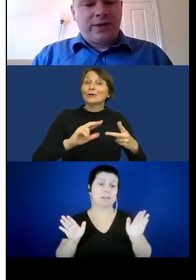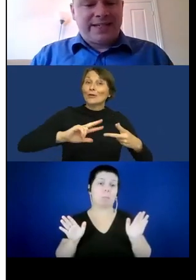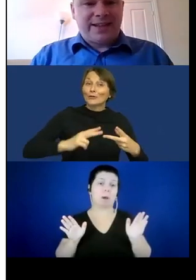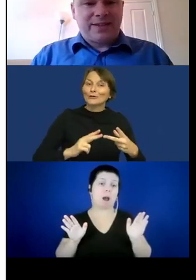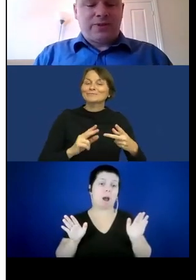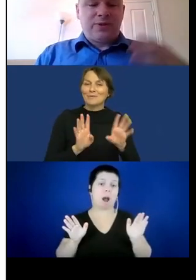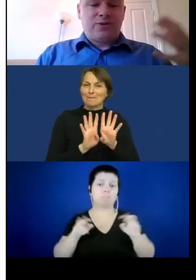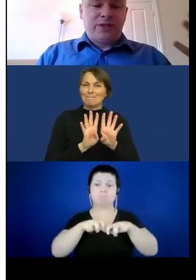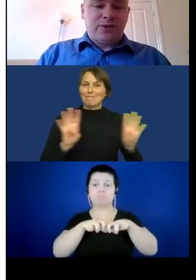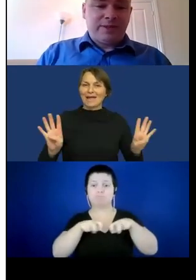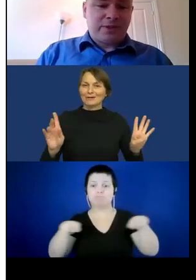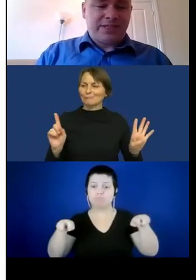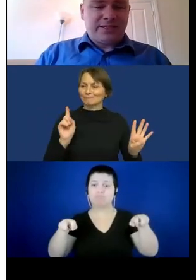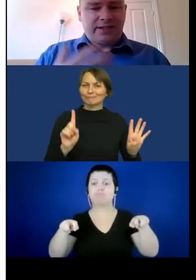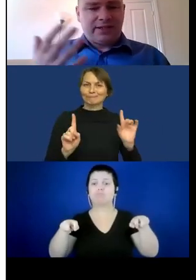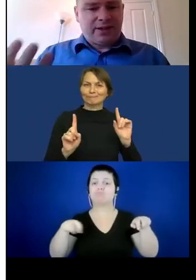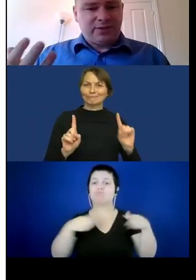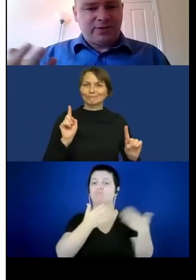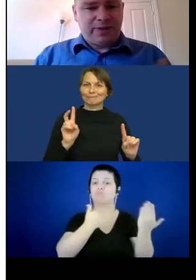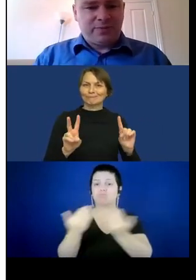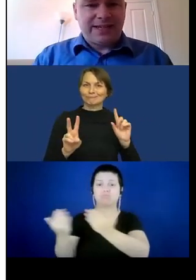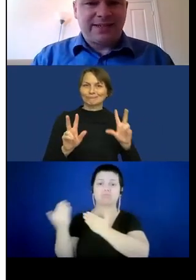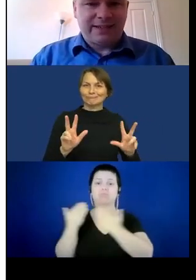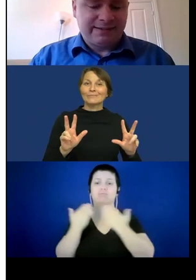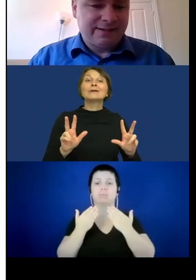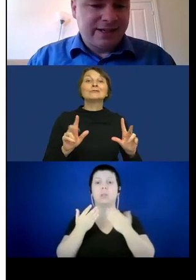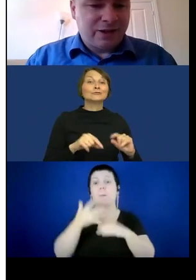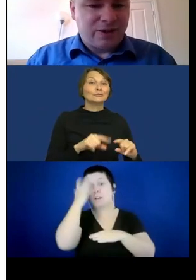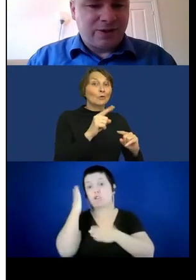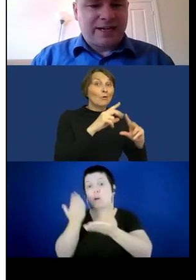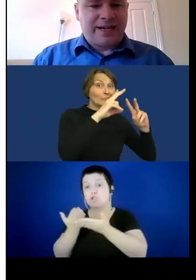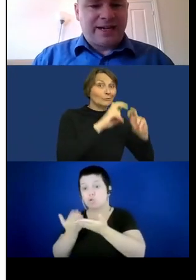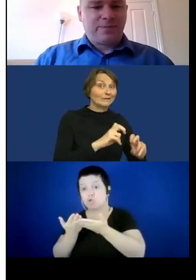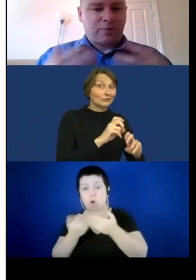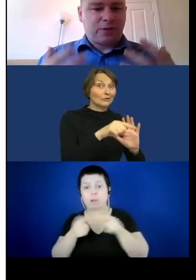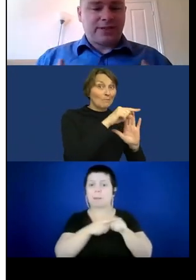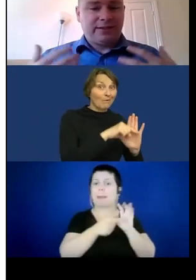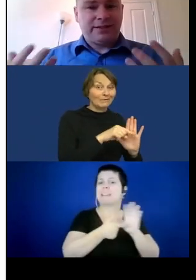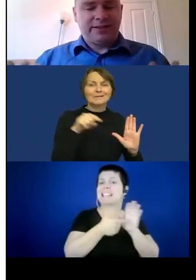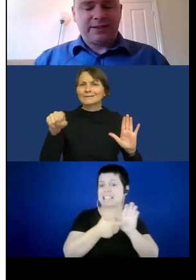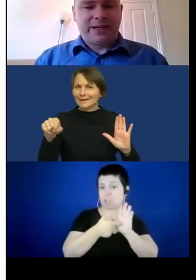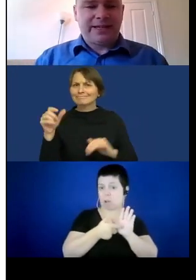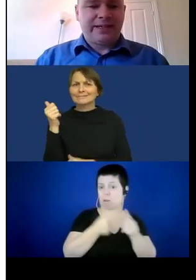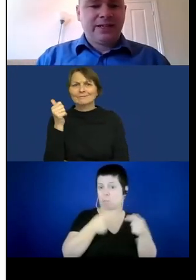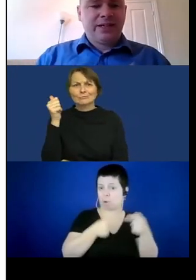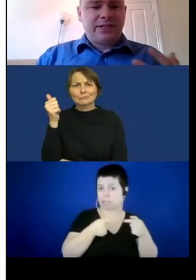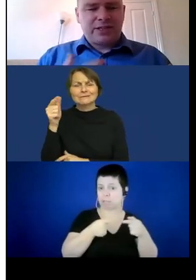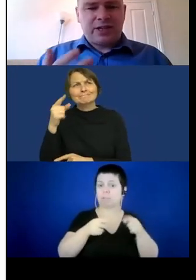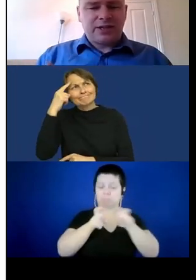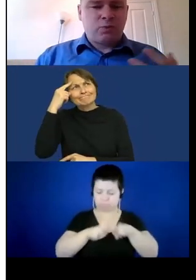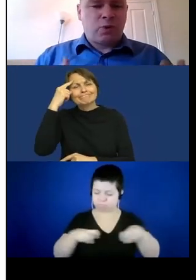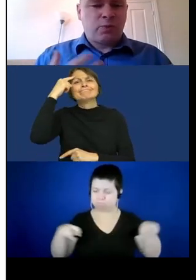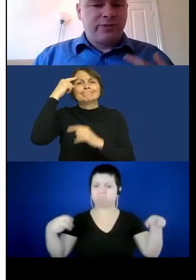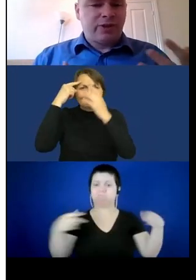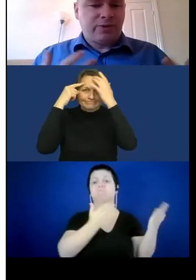drawing together both those who've been doing the policy study and those who have been presenting on policy and decision making to